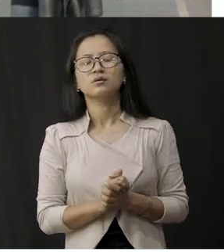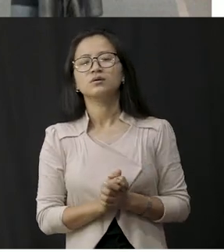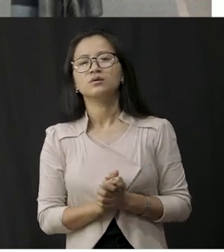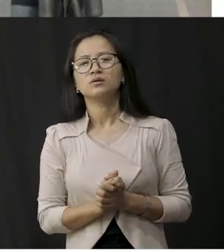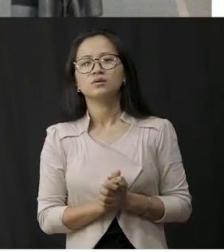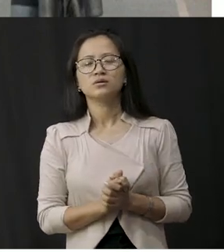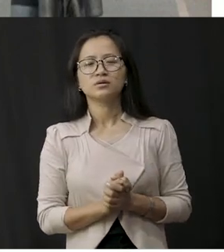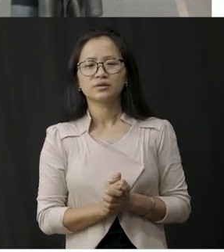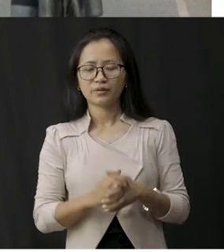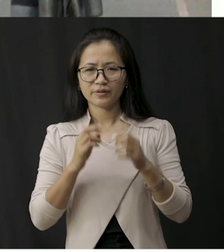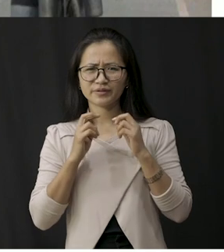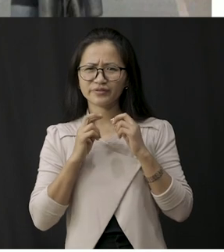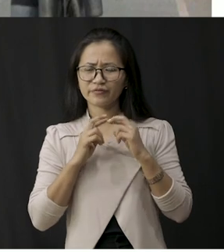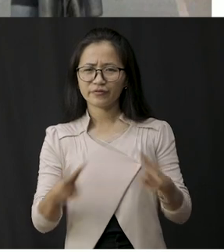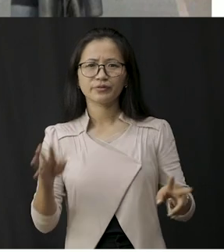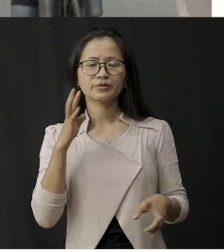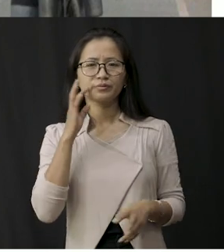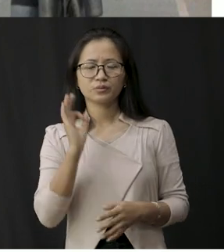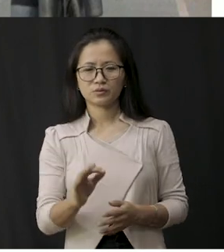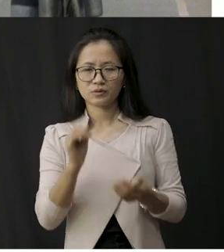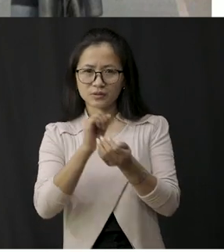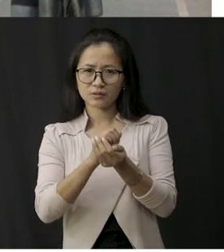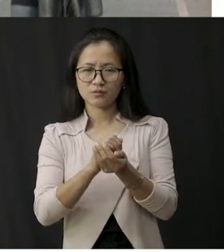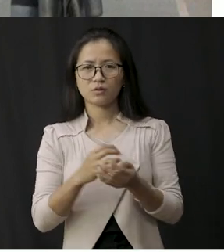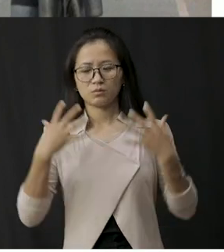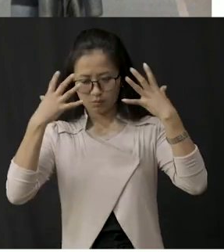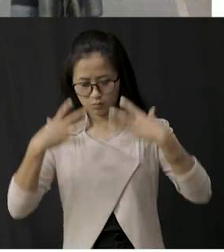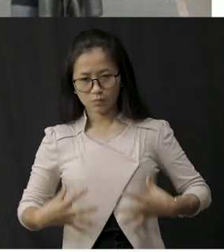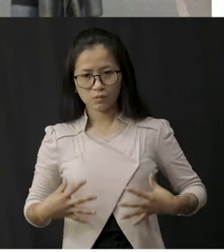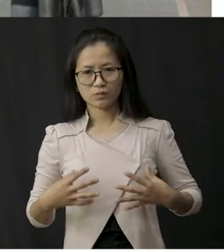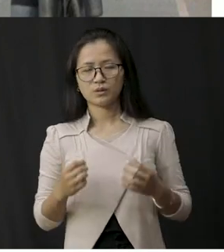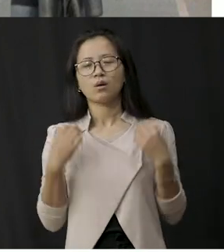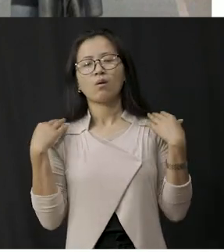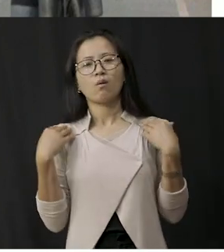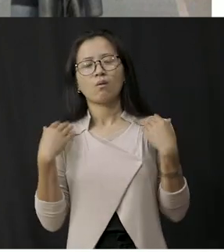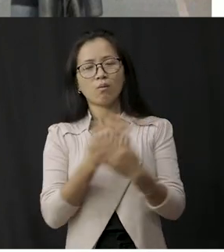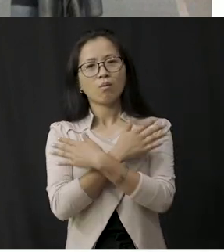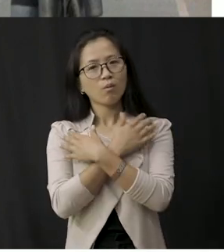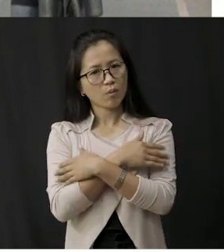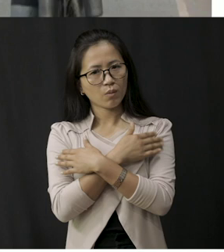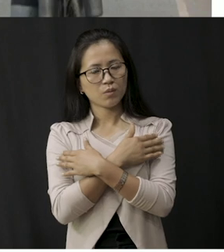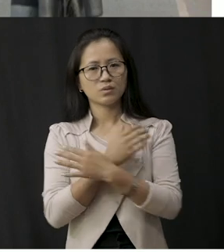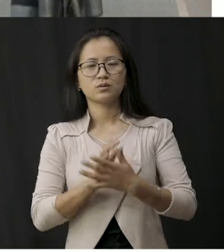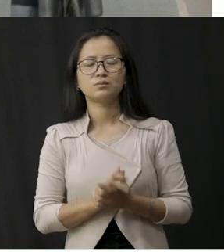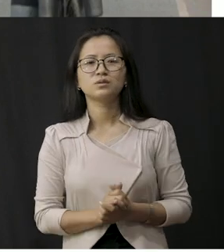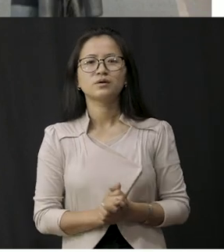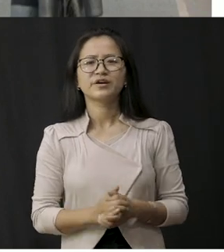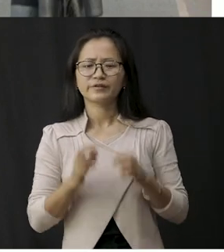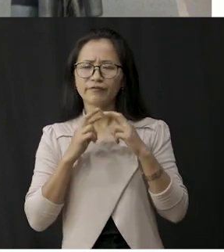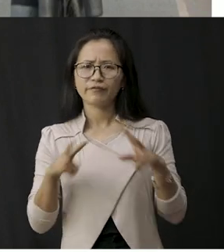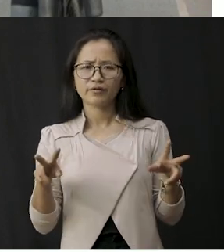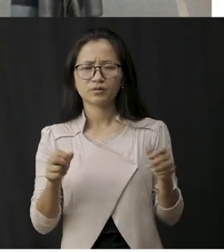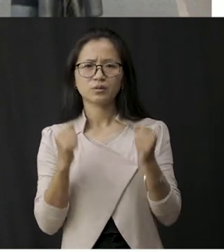it is very important to keep our body warm in winter because it's very